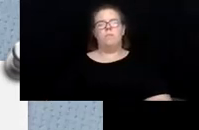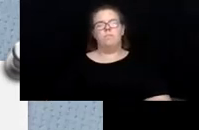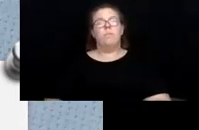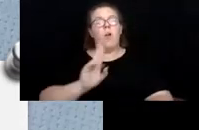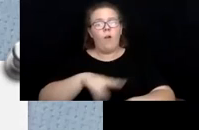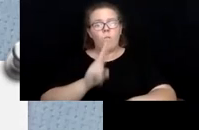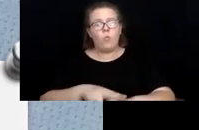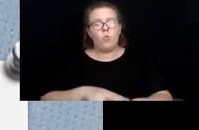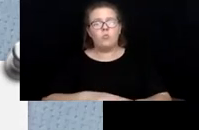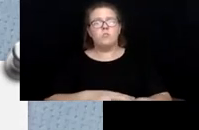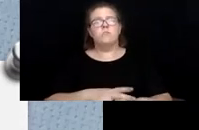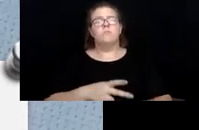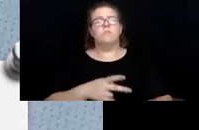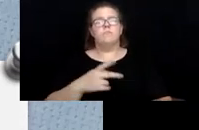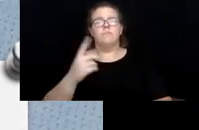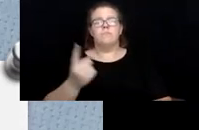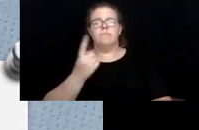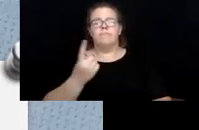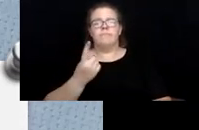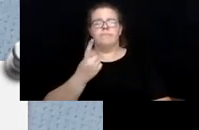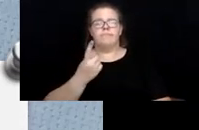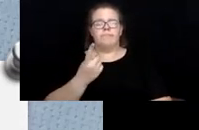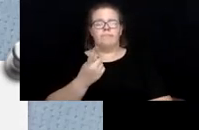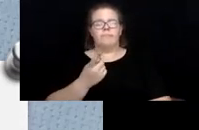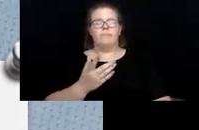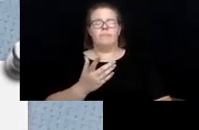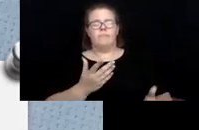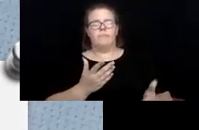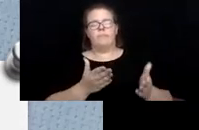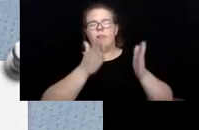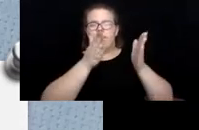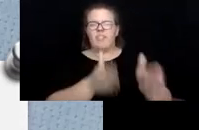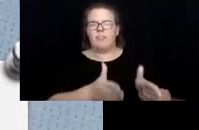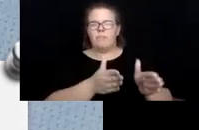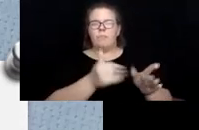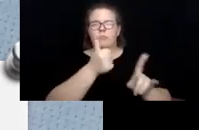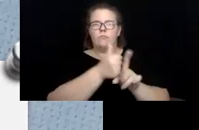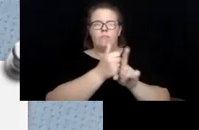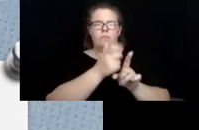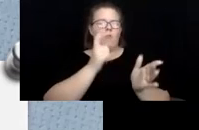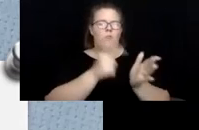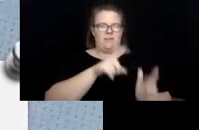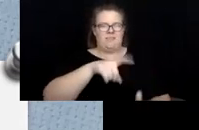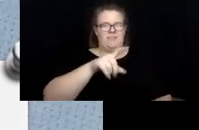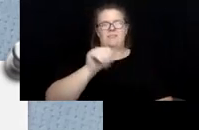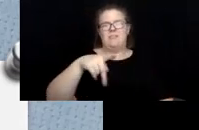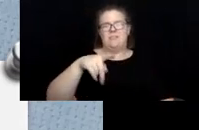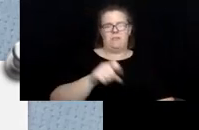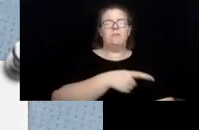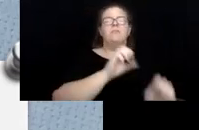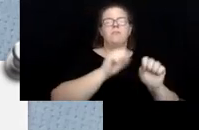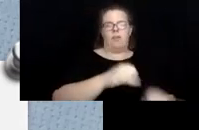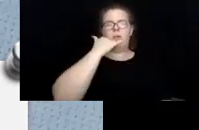someone recognizes themselves that they do need assistance, they may call on their own behalf.